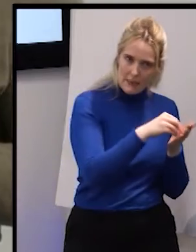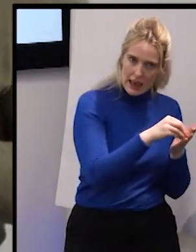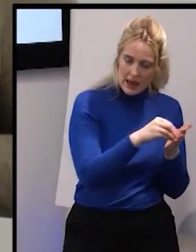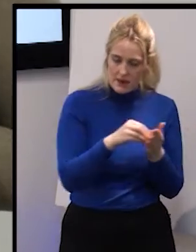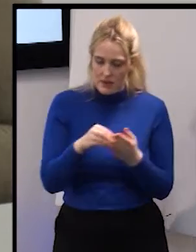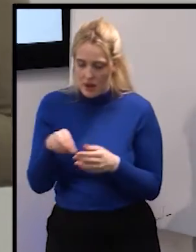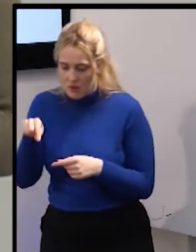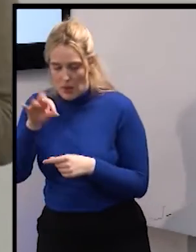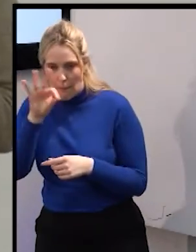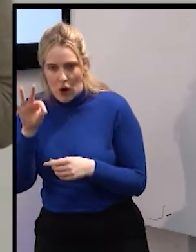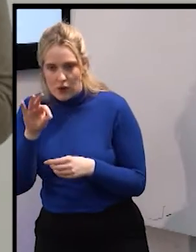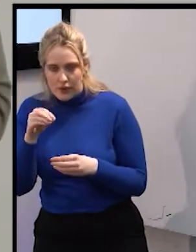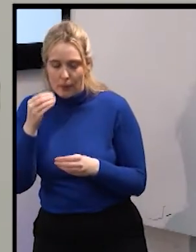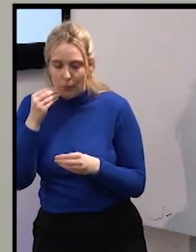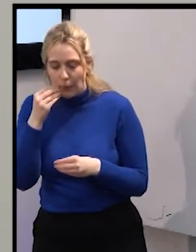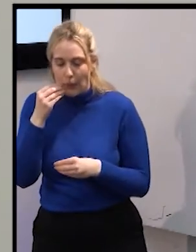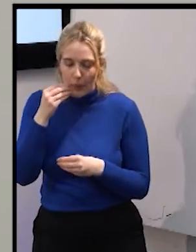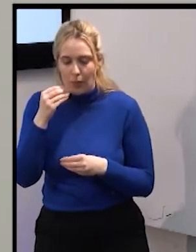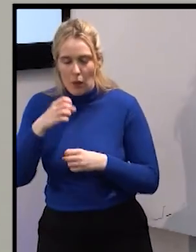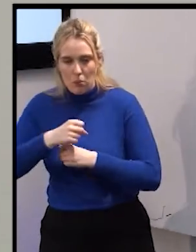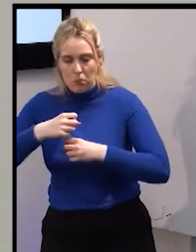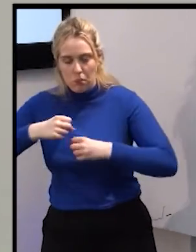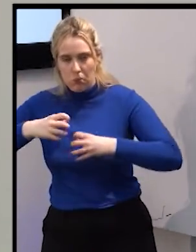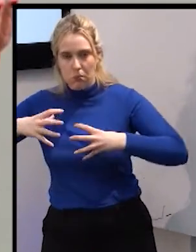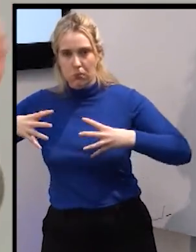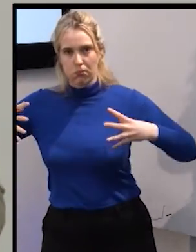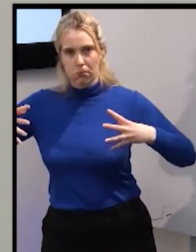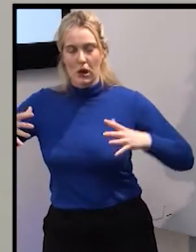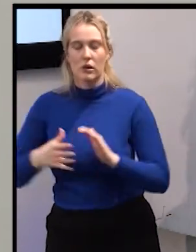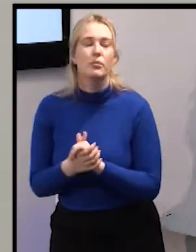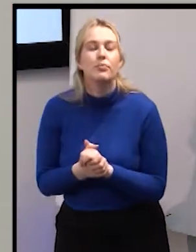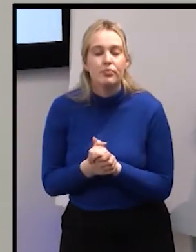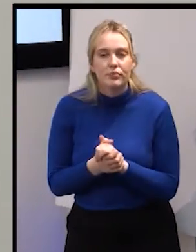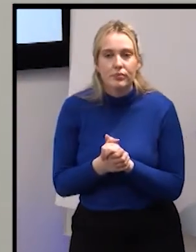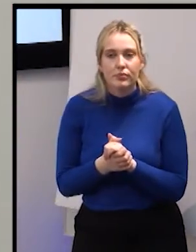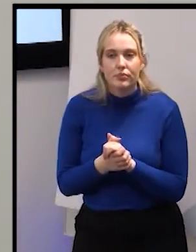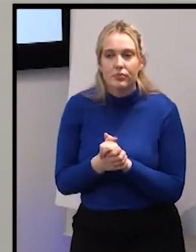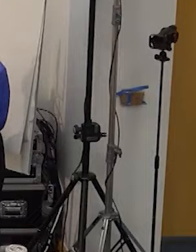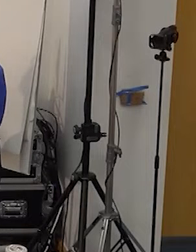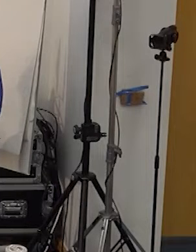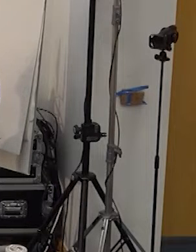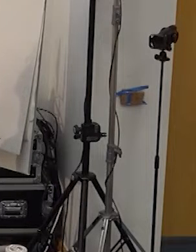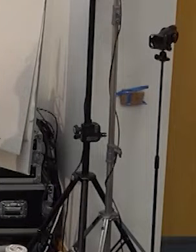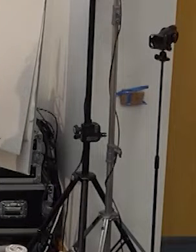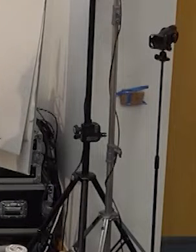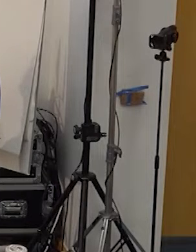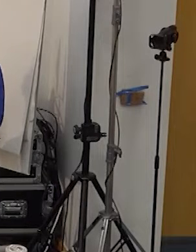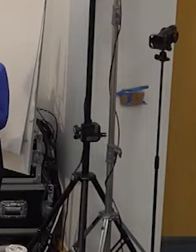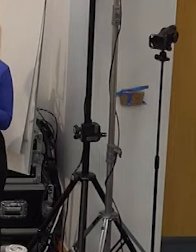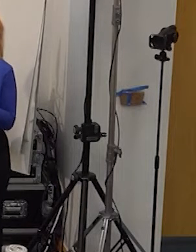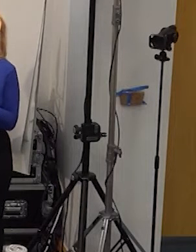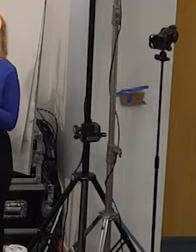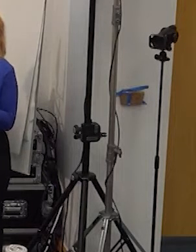and for example to be in the future superfood full of iron for all of us but are they